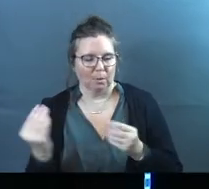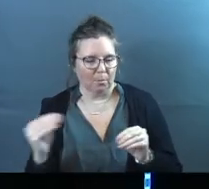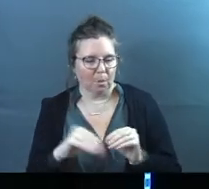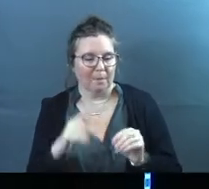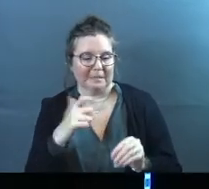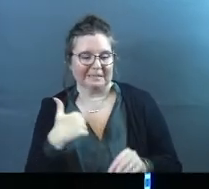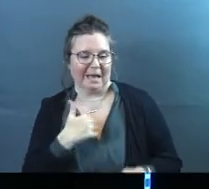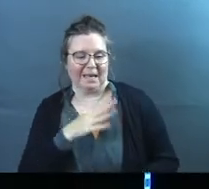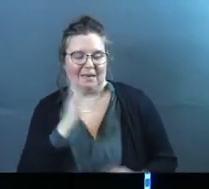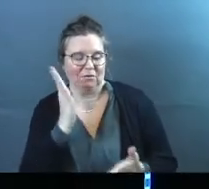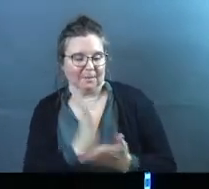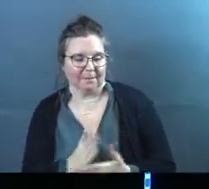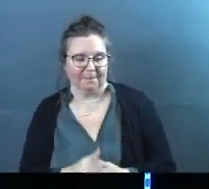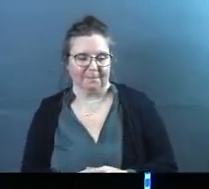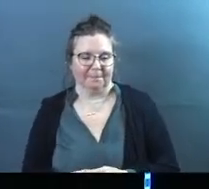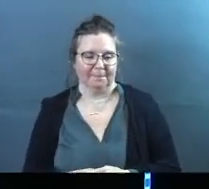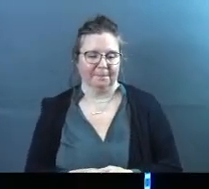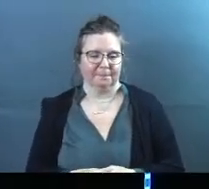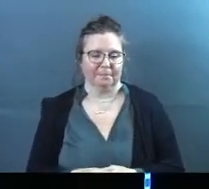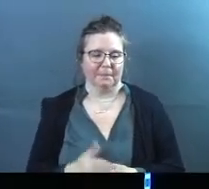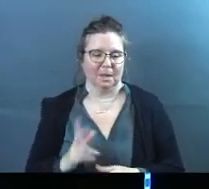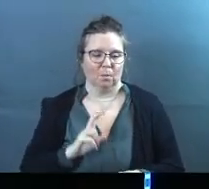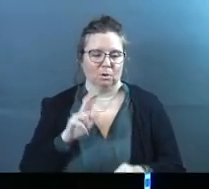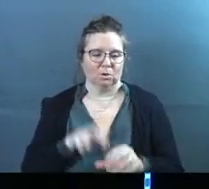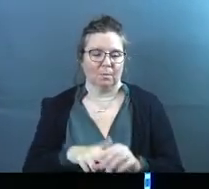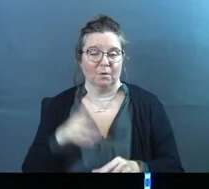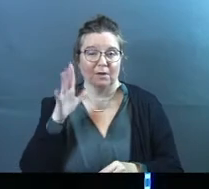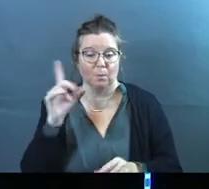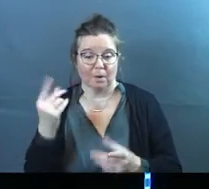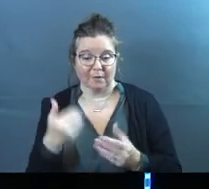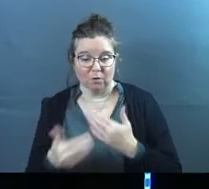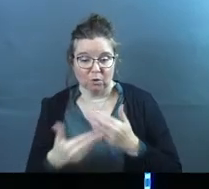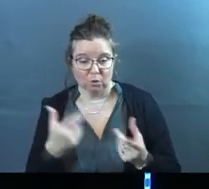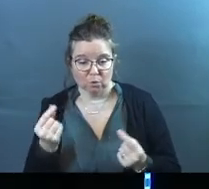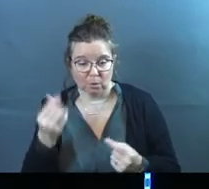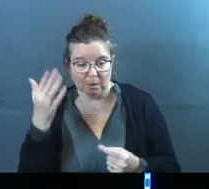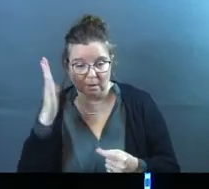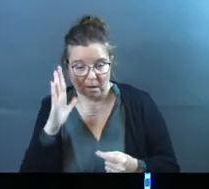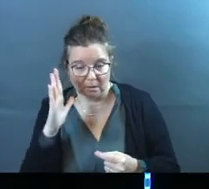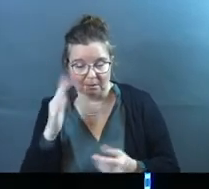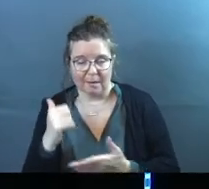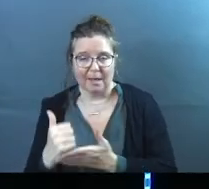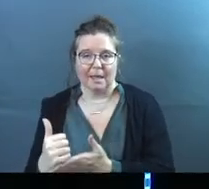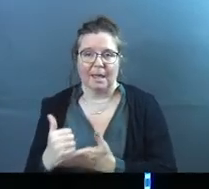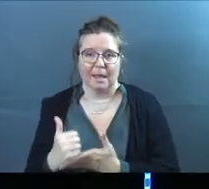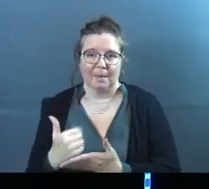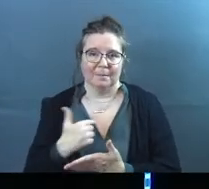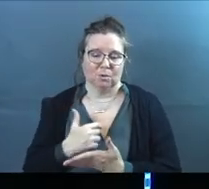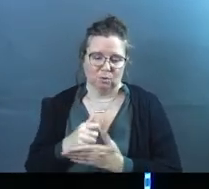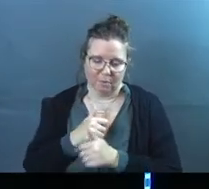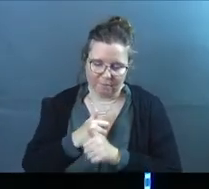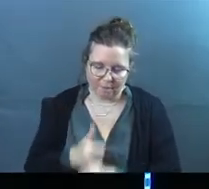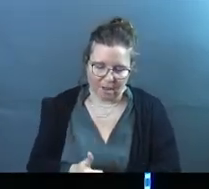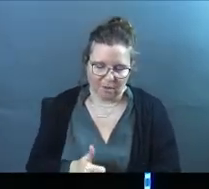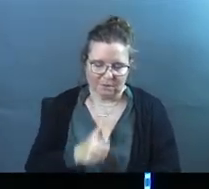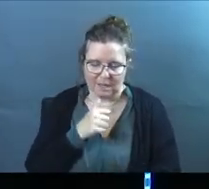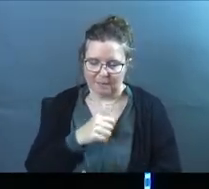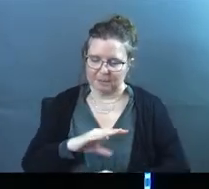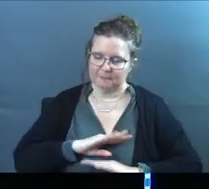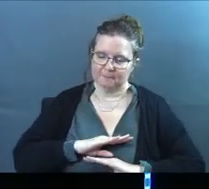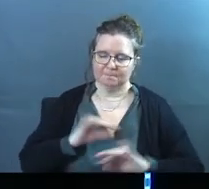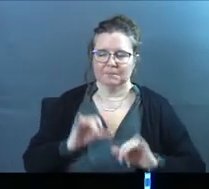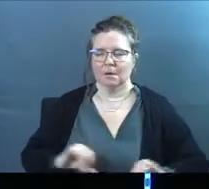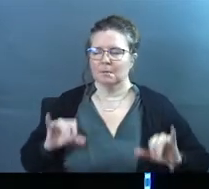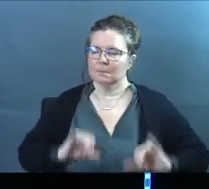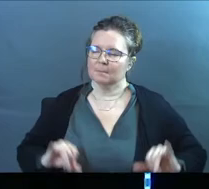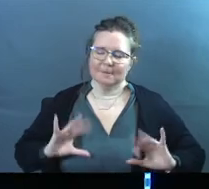more because I never stop. And we jump in with the Father and say, whatever you're doing, God, help me to follow. Help me to not be okay with just